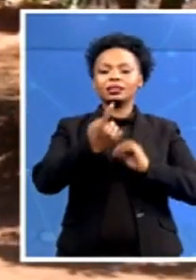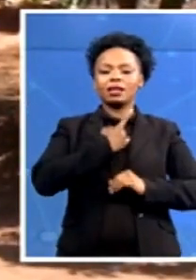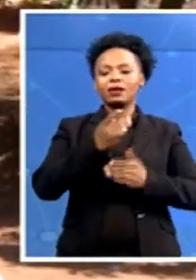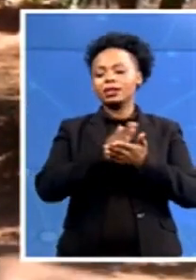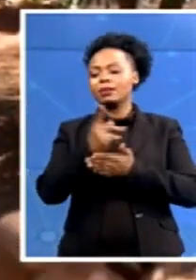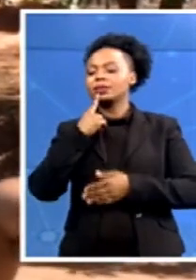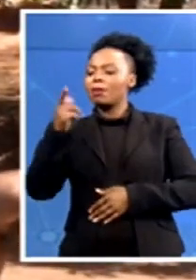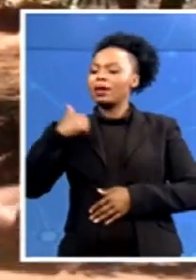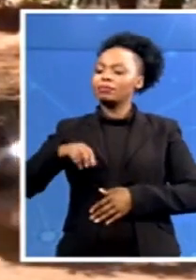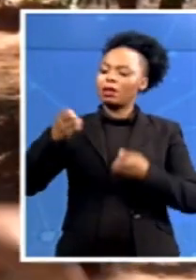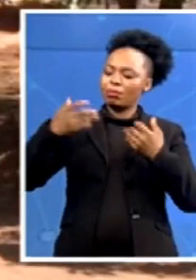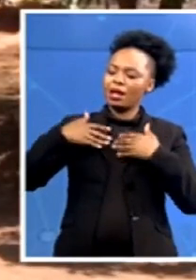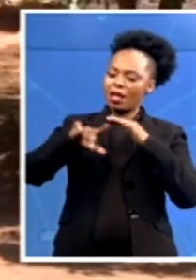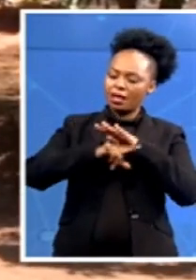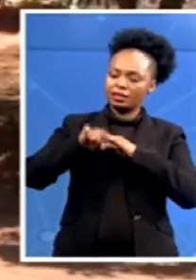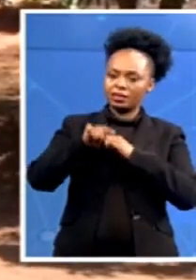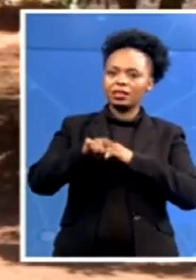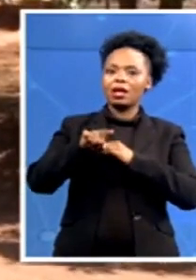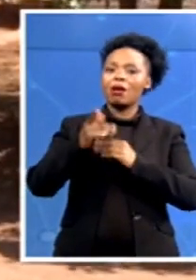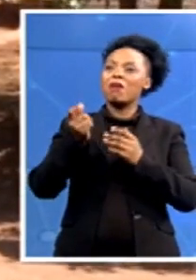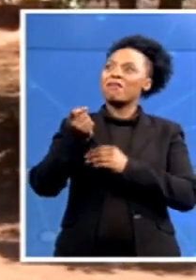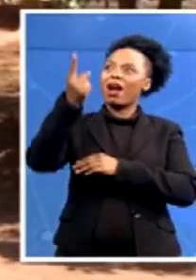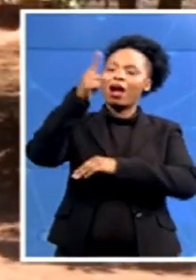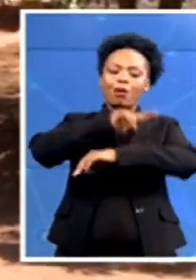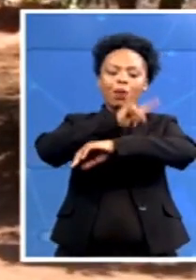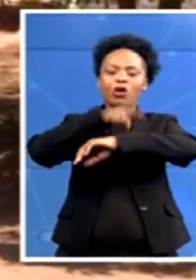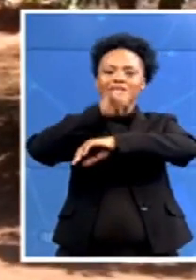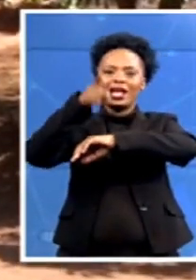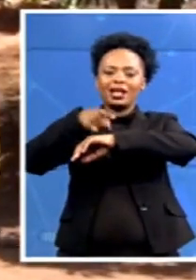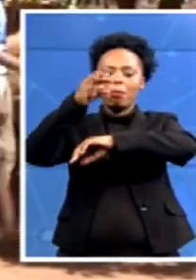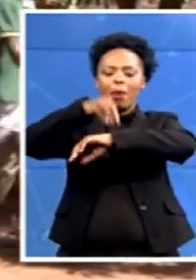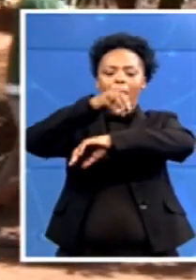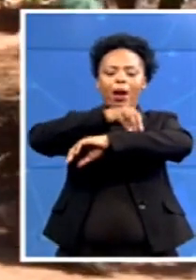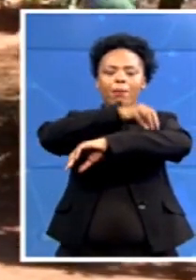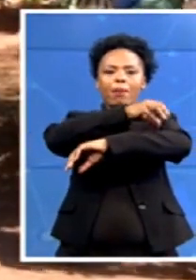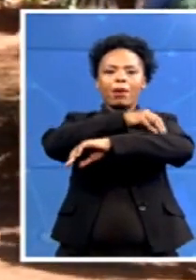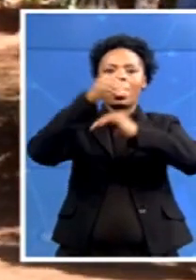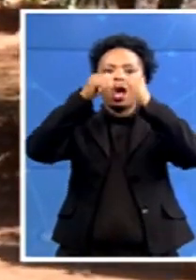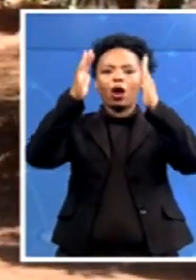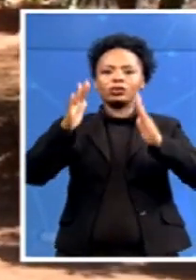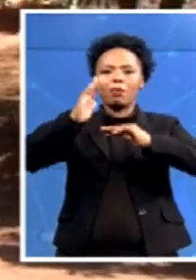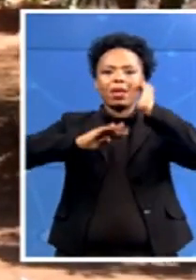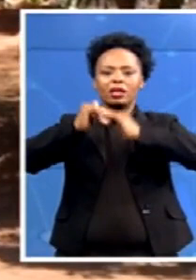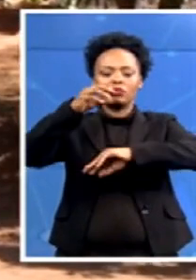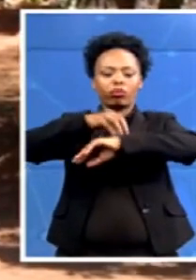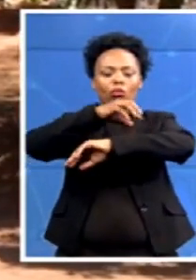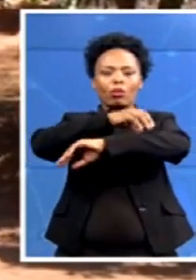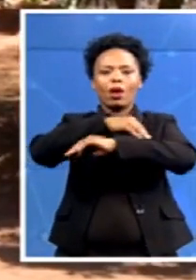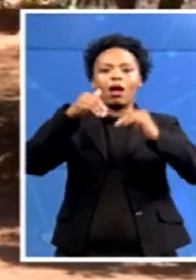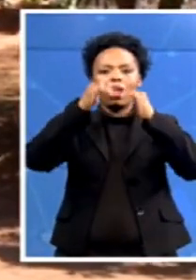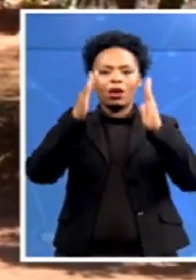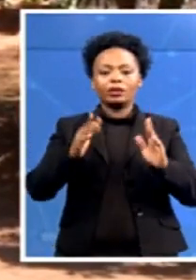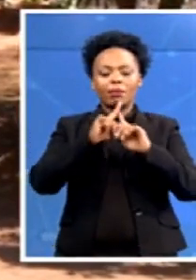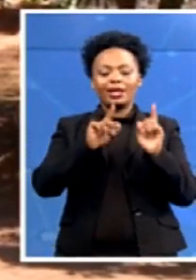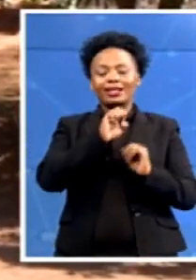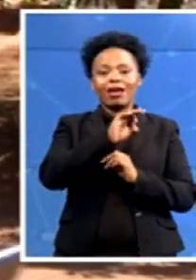But, Blaine, there's a four-way stop very close to where I am where EFF organizers are already here. Like,